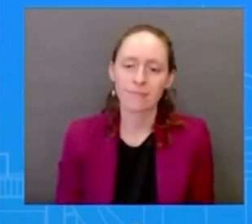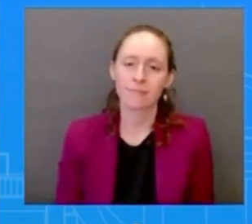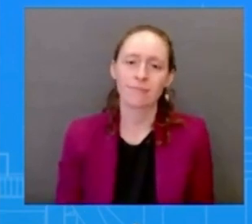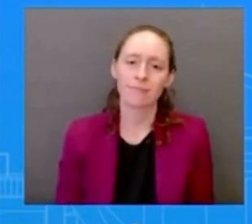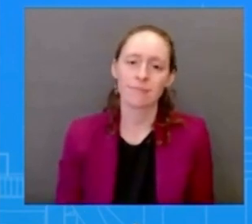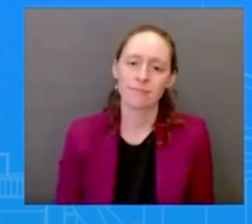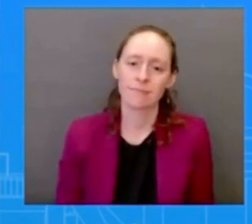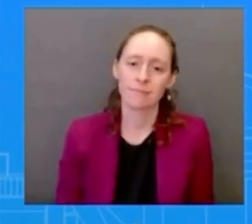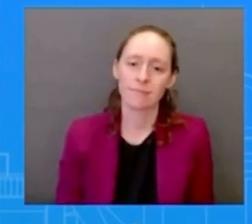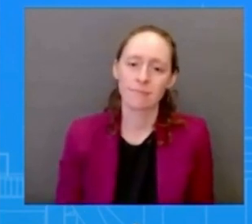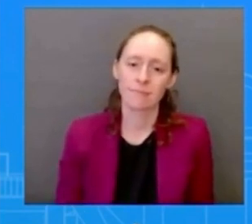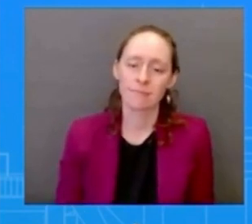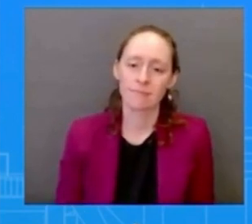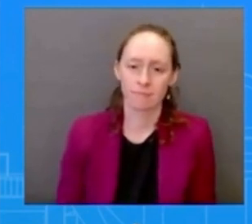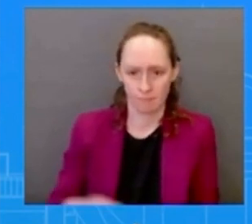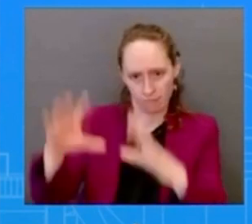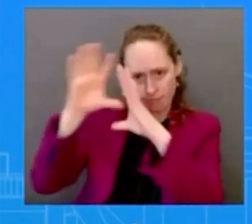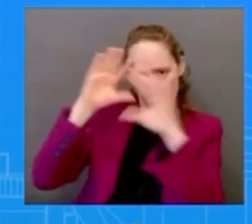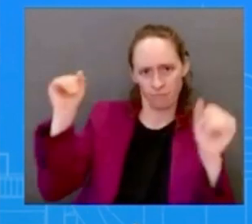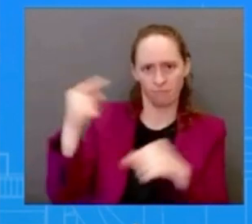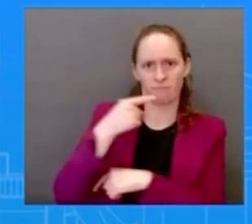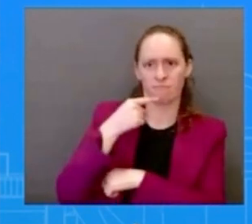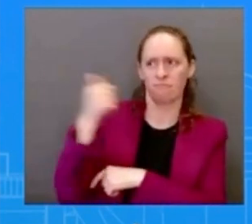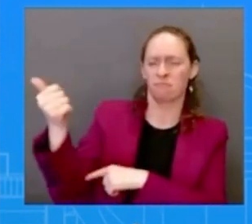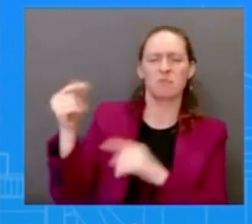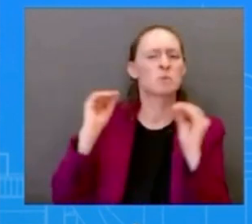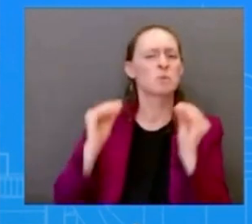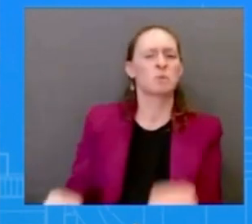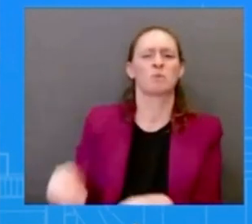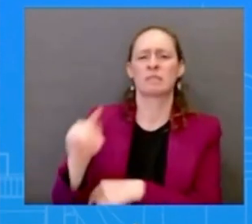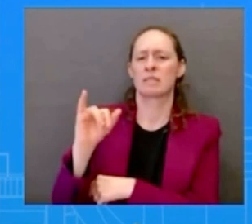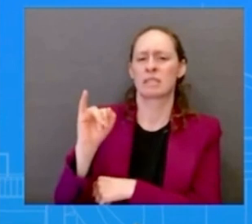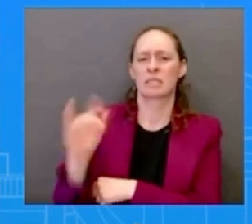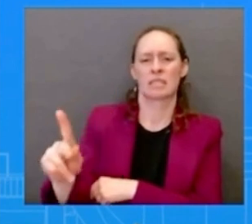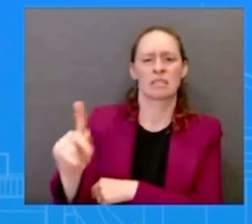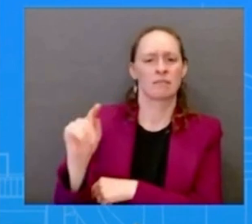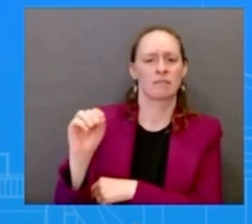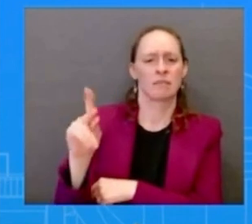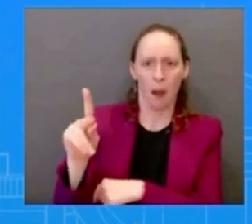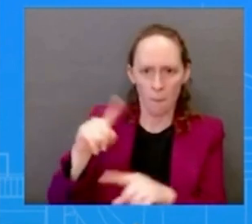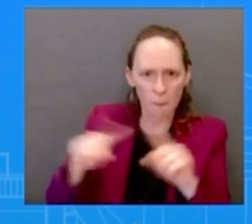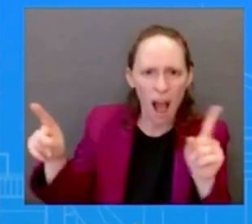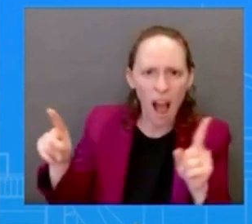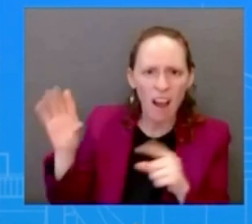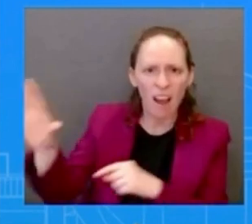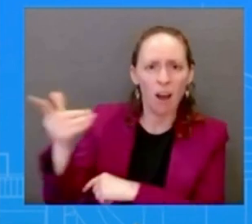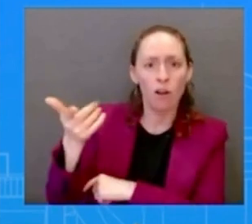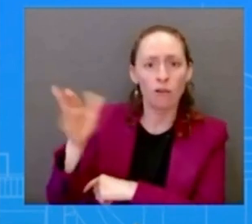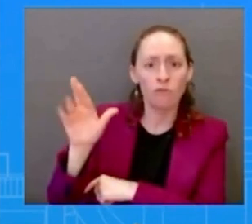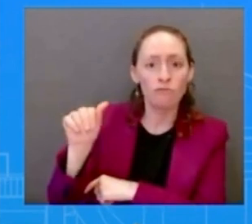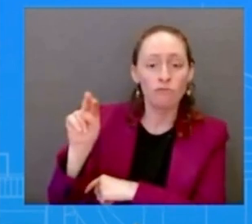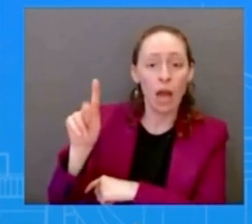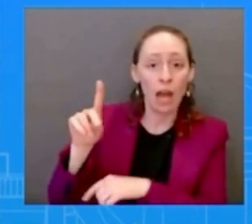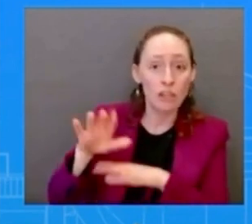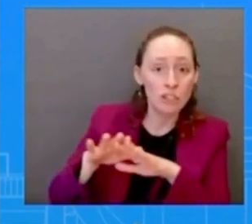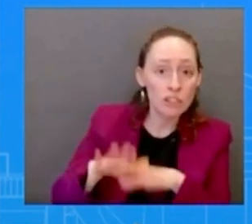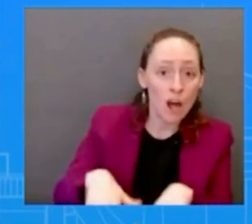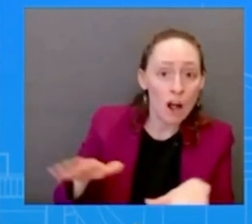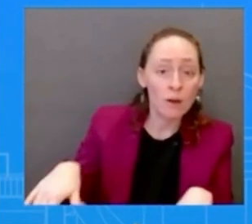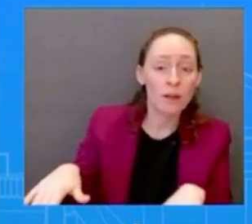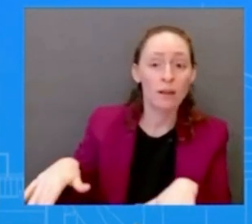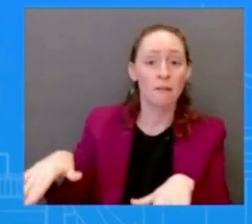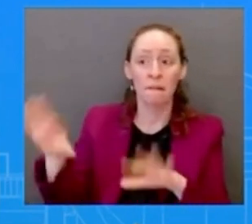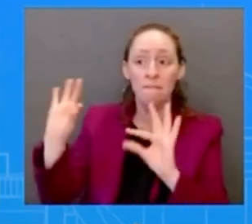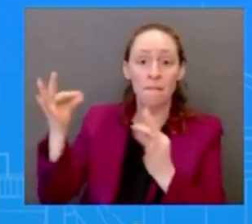on his phone do you know if any of his grandchildren or any other family members who he spends time with has it on their phones i